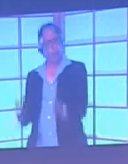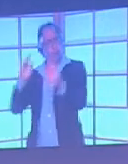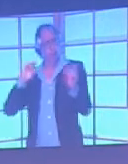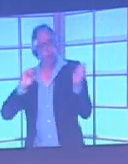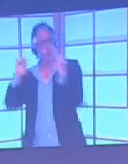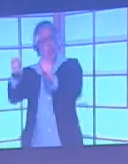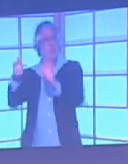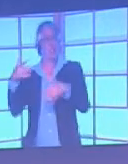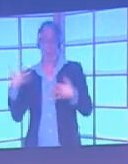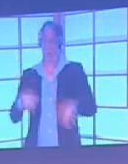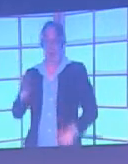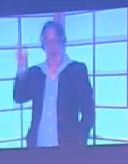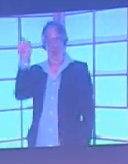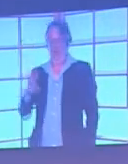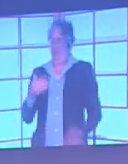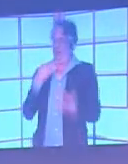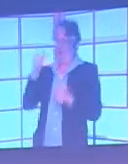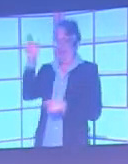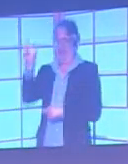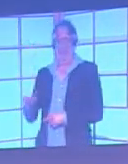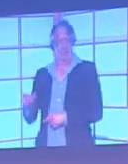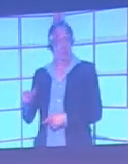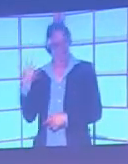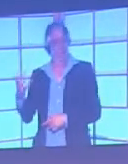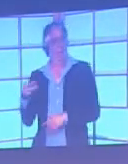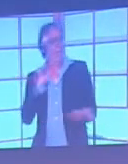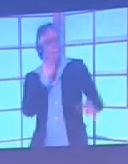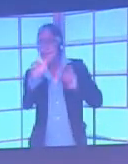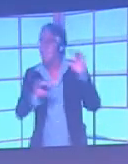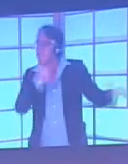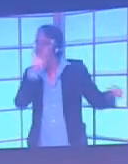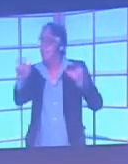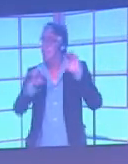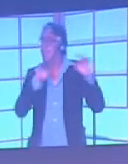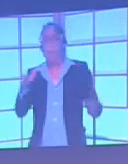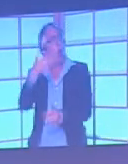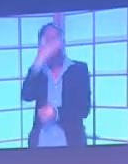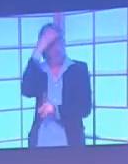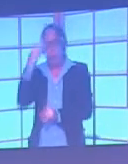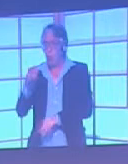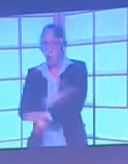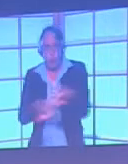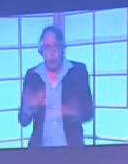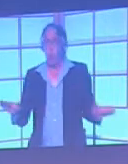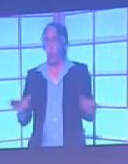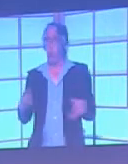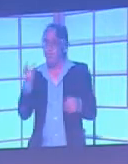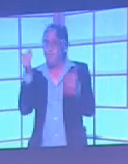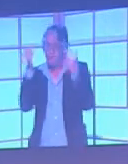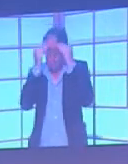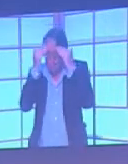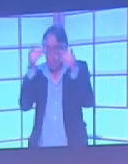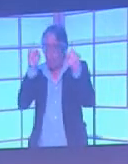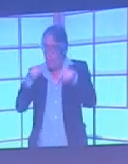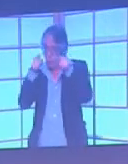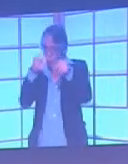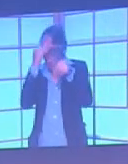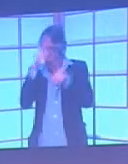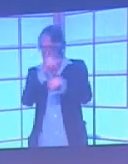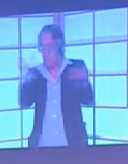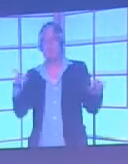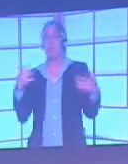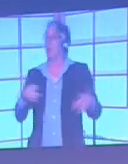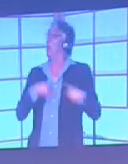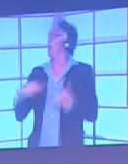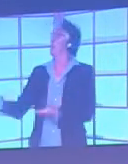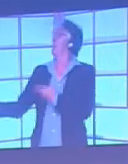to really raise the profile of this important topic. So without any further ado, I am delighted to welcome Catherine